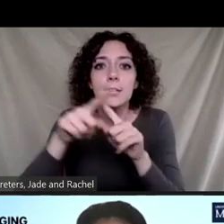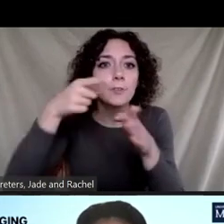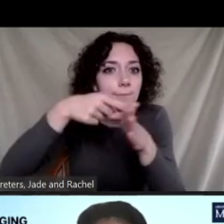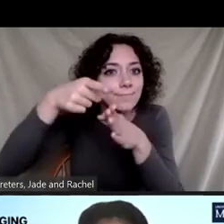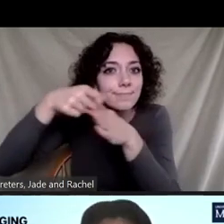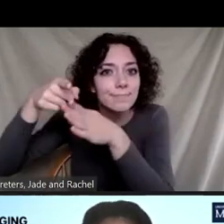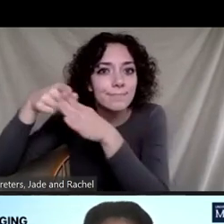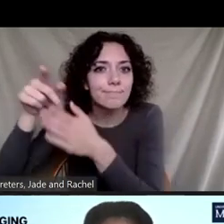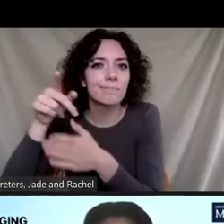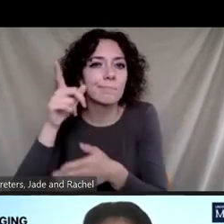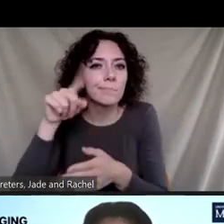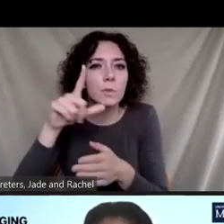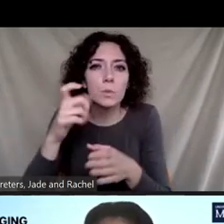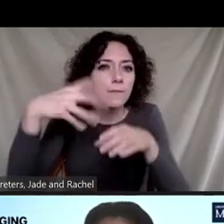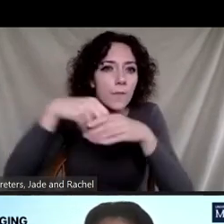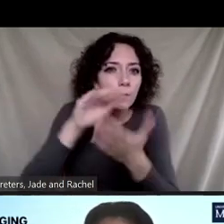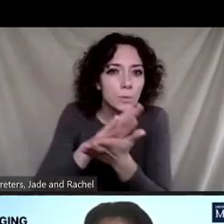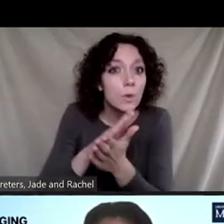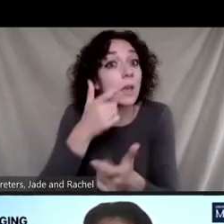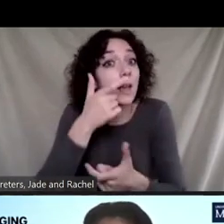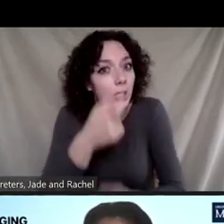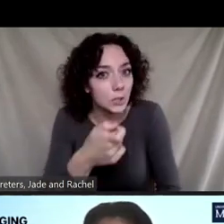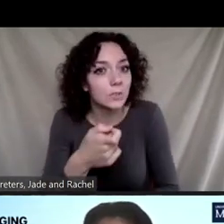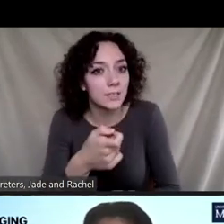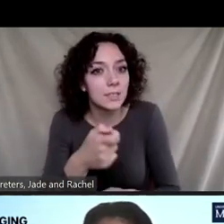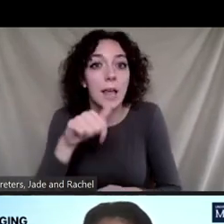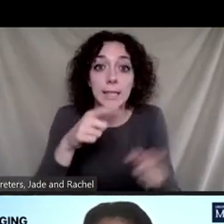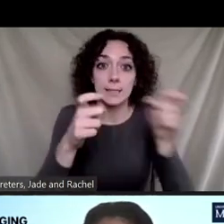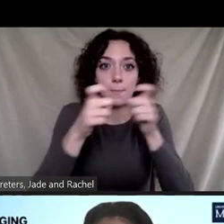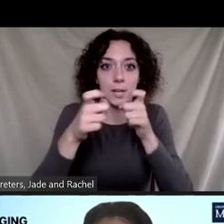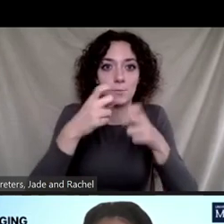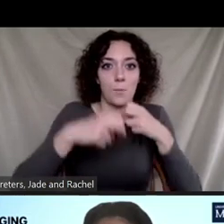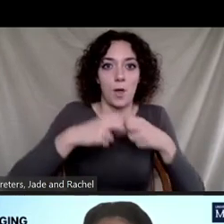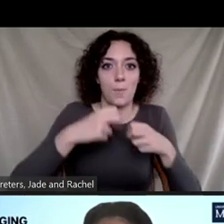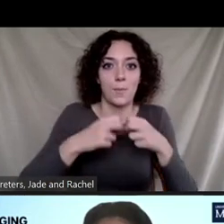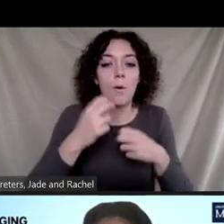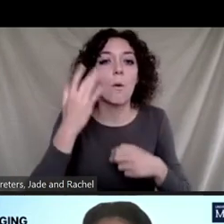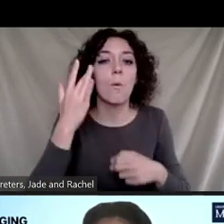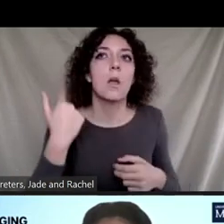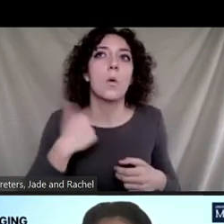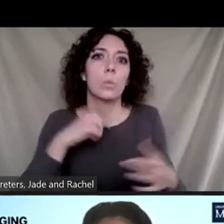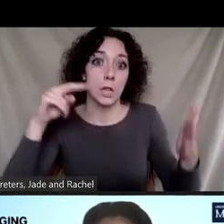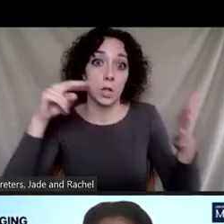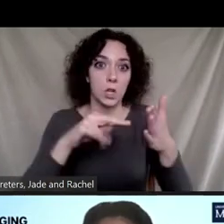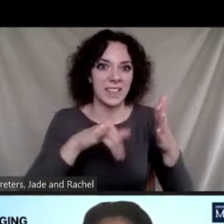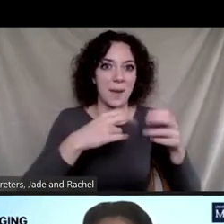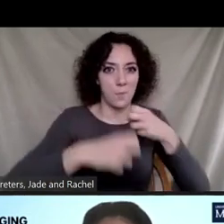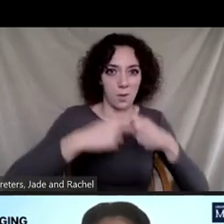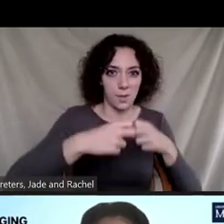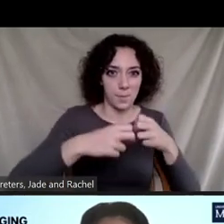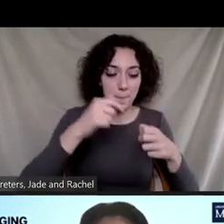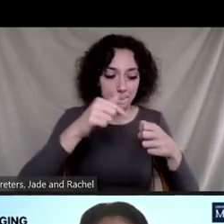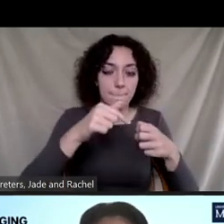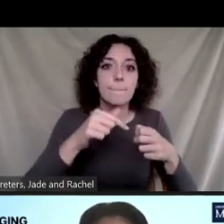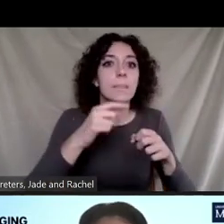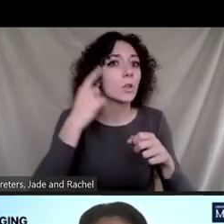scholars who are interested in this debris management problems because we look at that, look at this problem as interdisciplinary